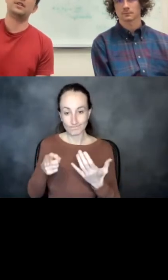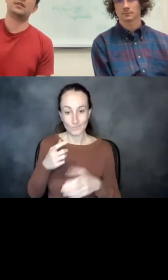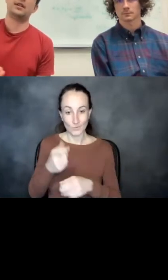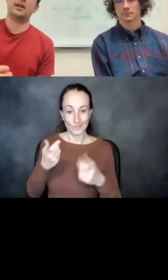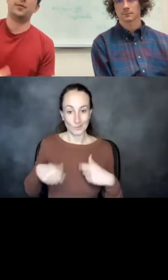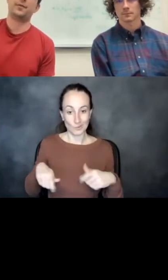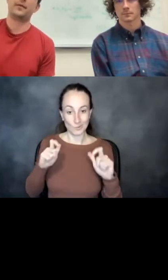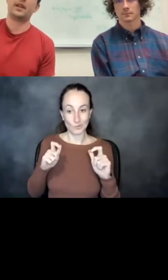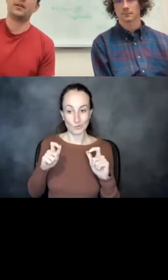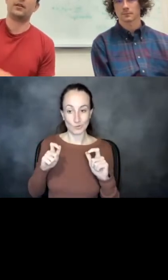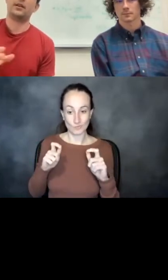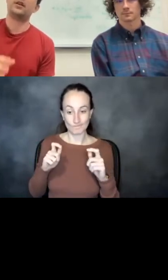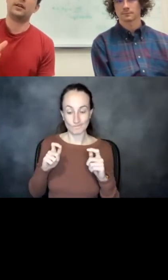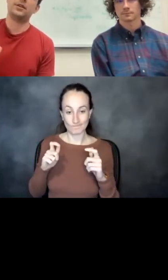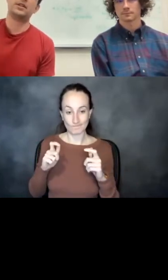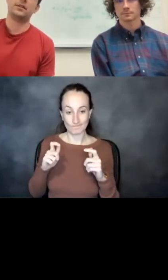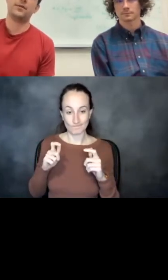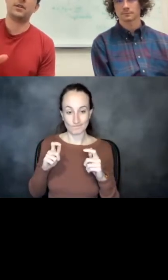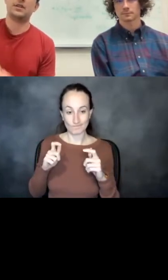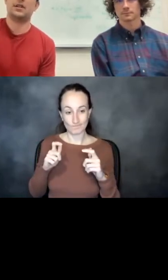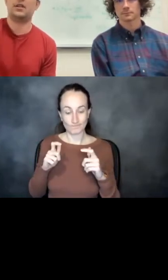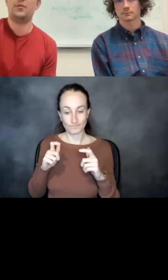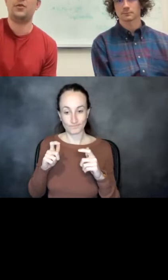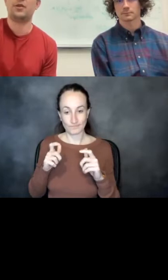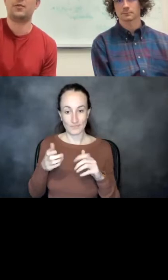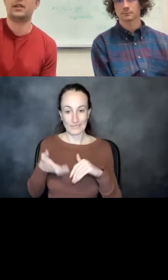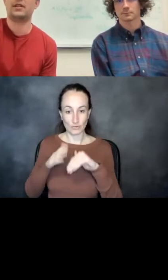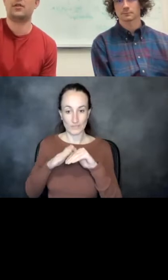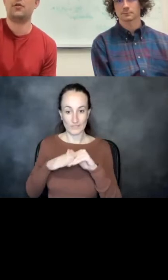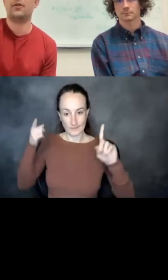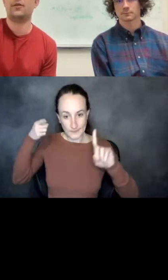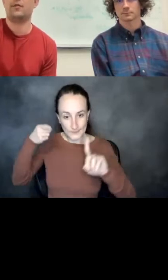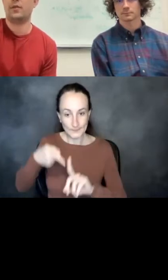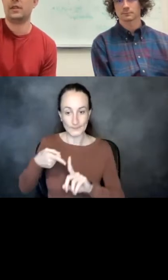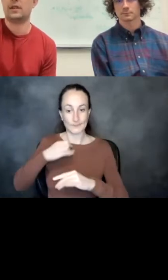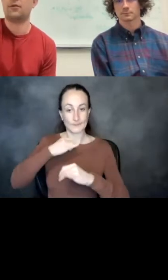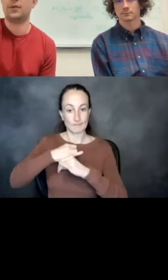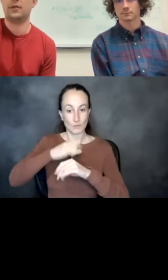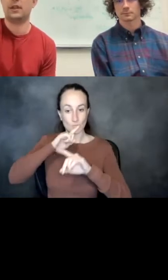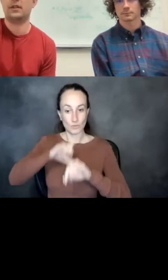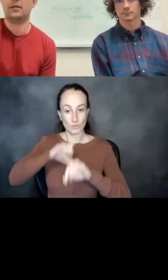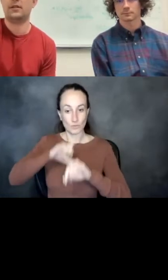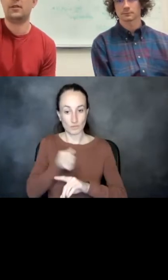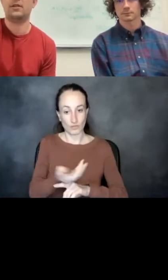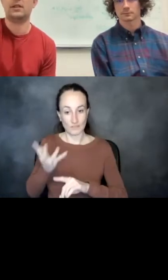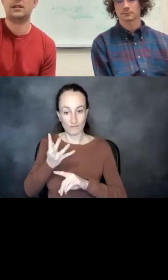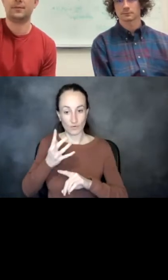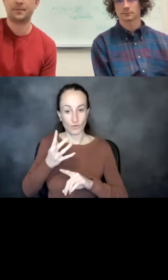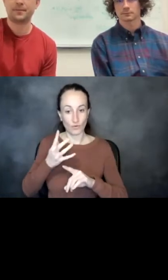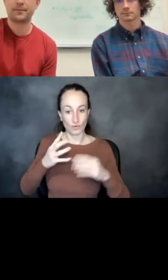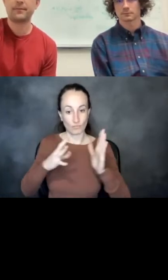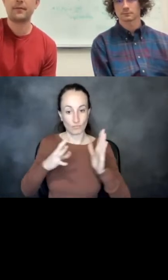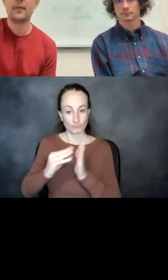increasingly focused immune response over several doses.